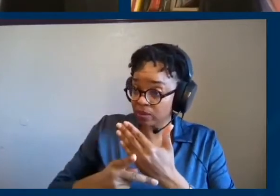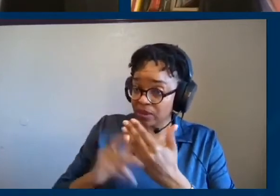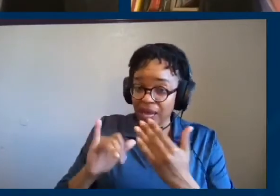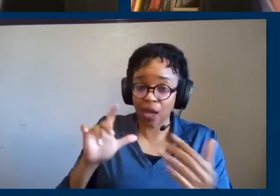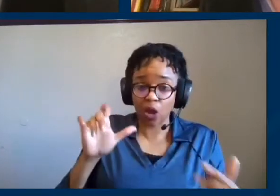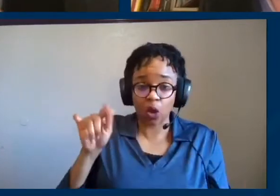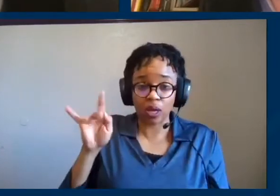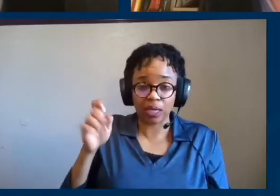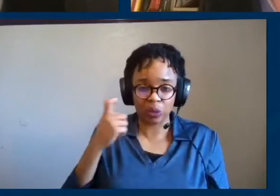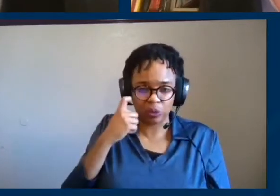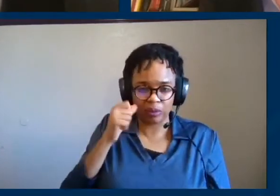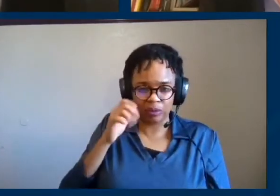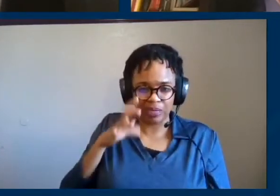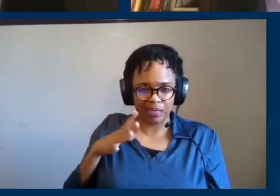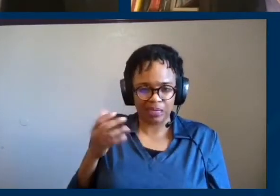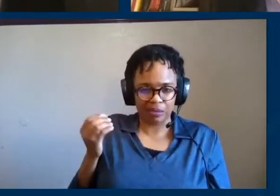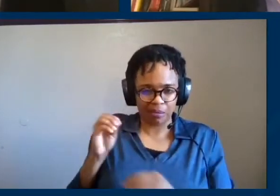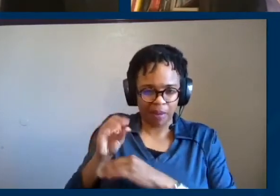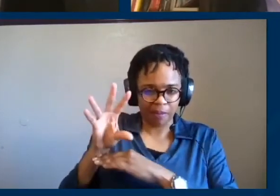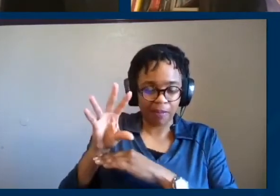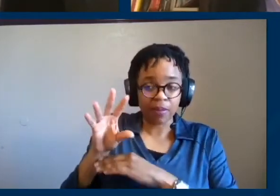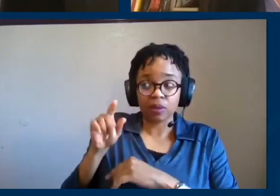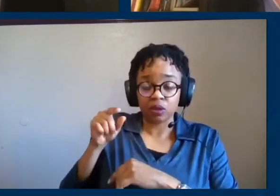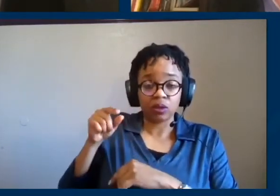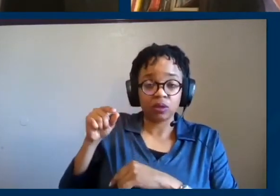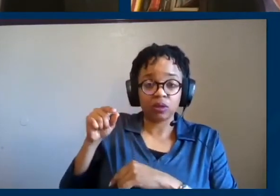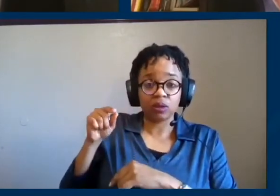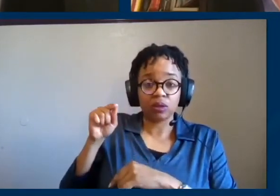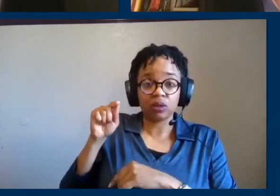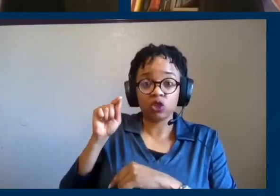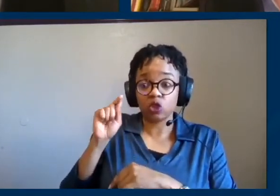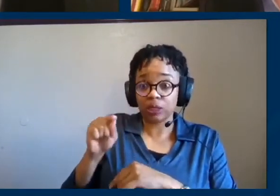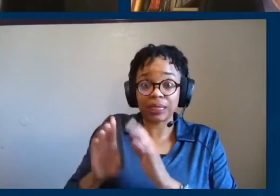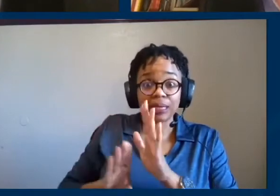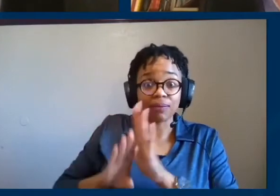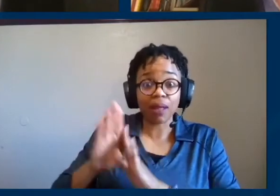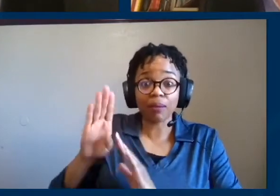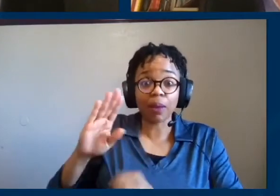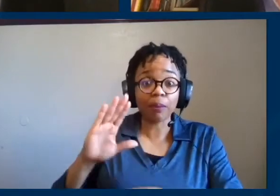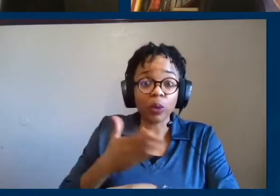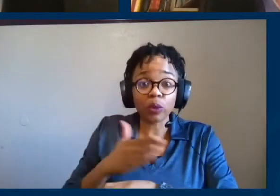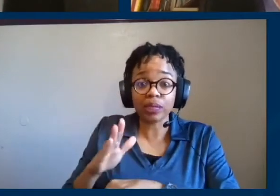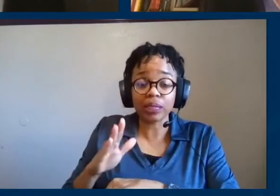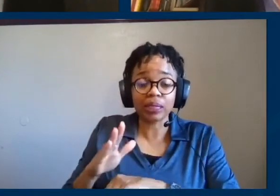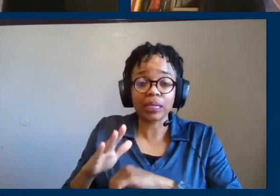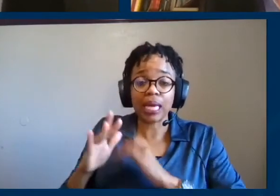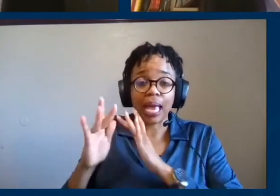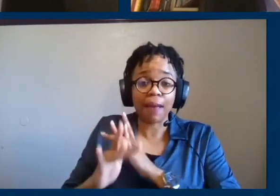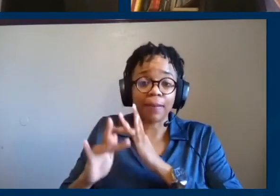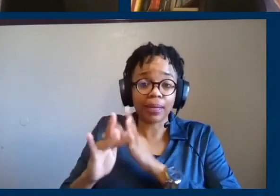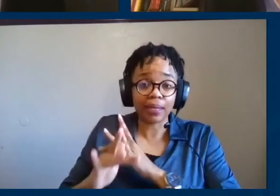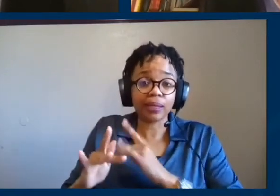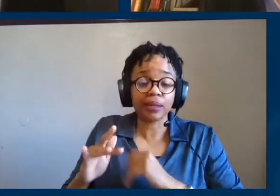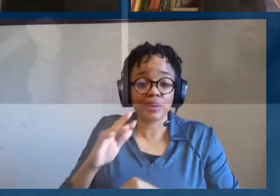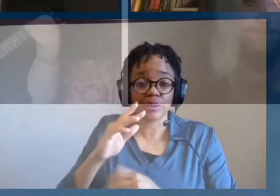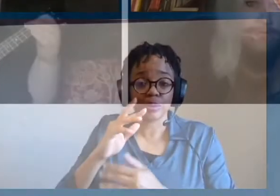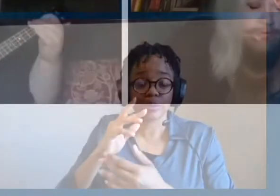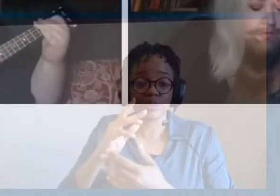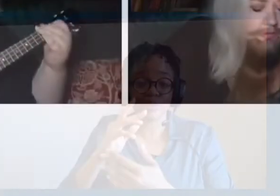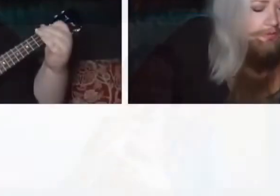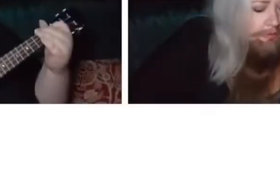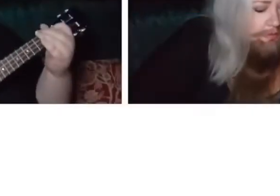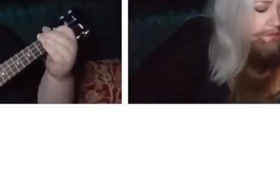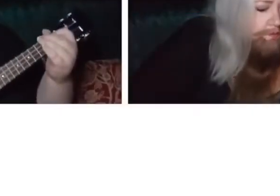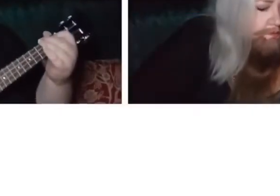my colleague who introduced us today, developed a music and empathy program based on your research.